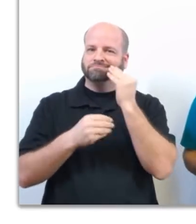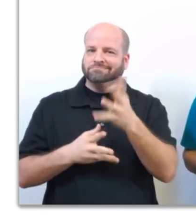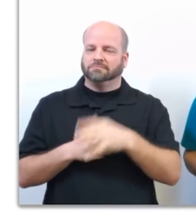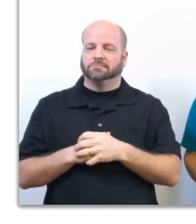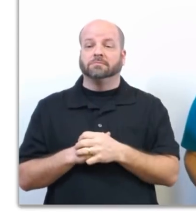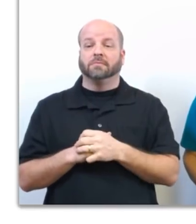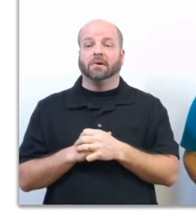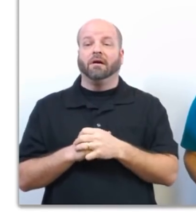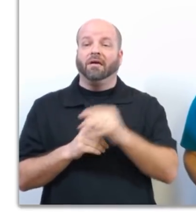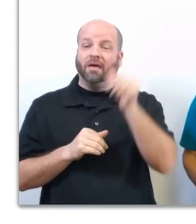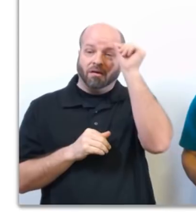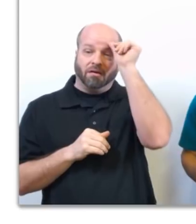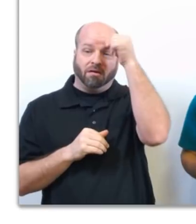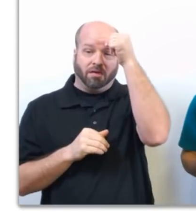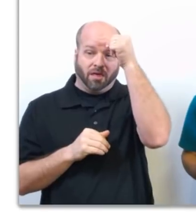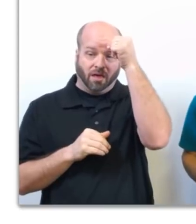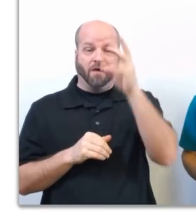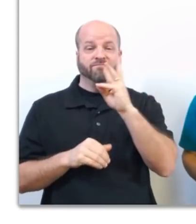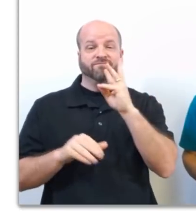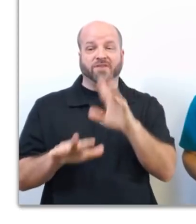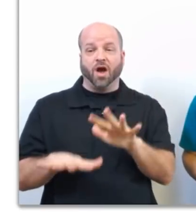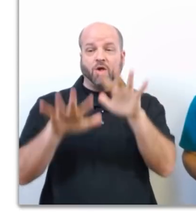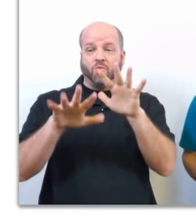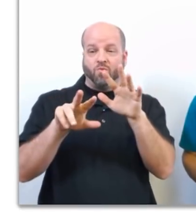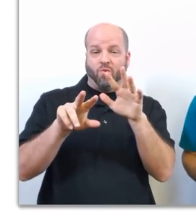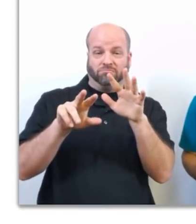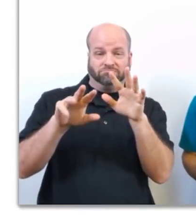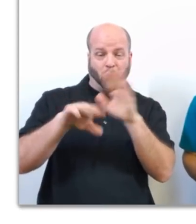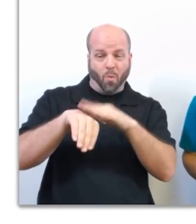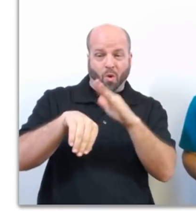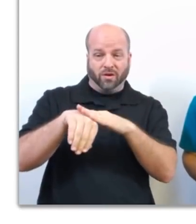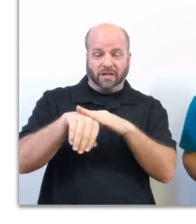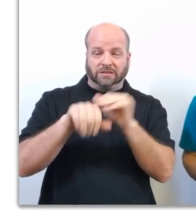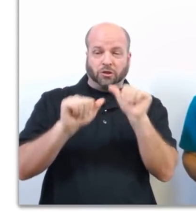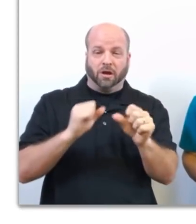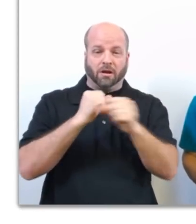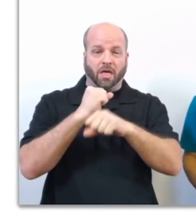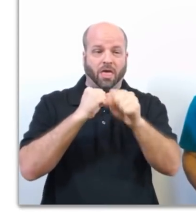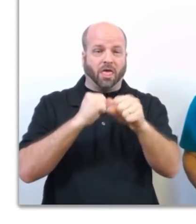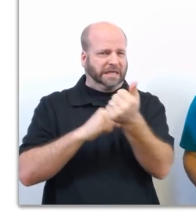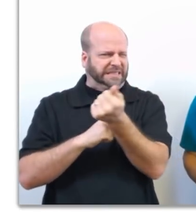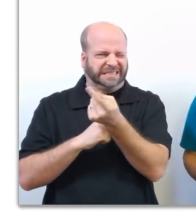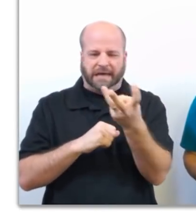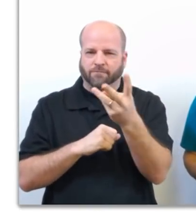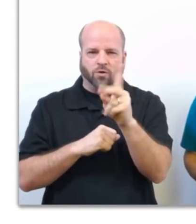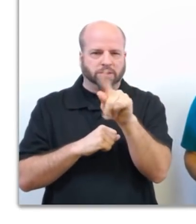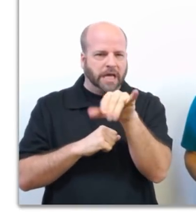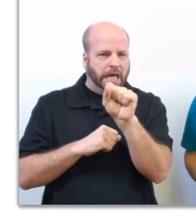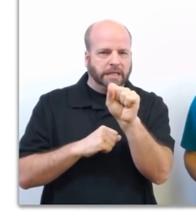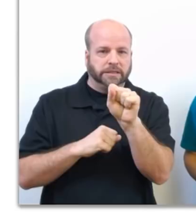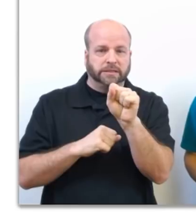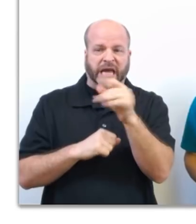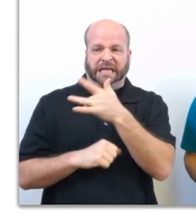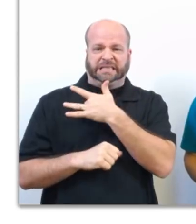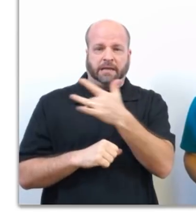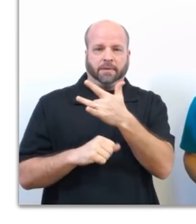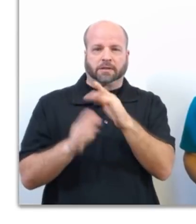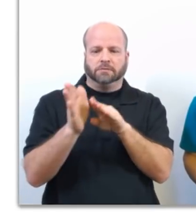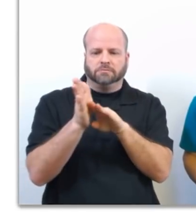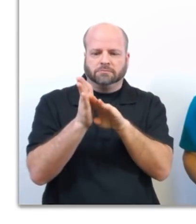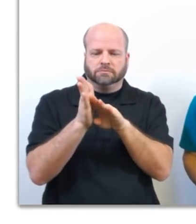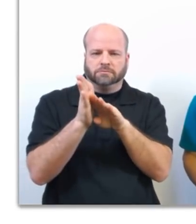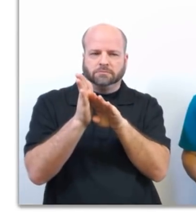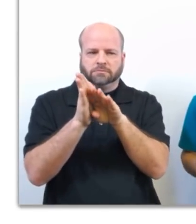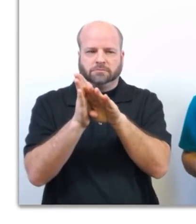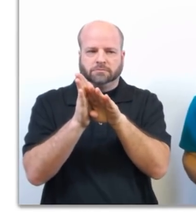in mind that flood warnings are for long duration flooding that may last several days and typically develop at a gradual pace.